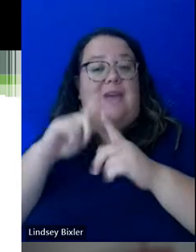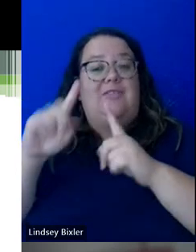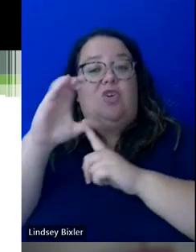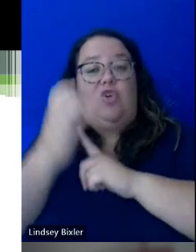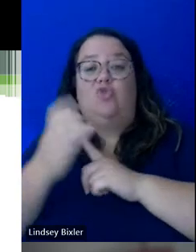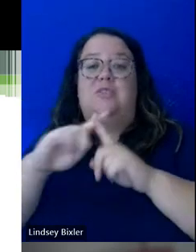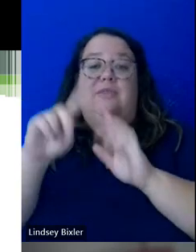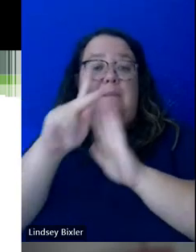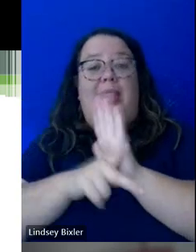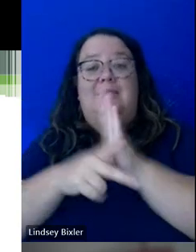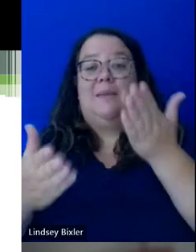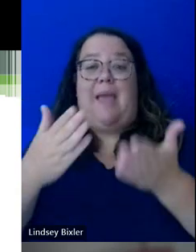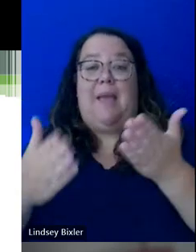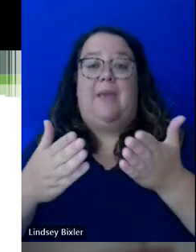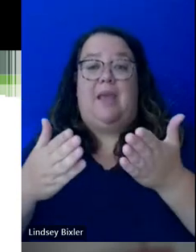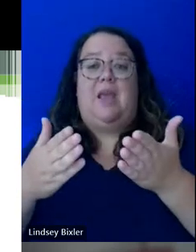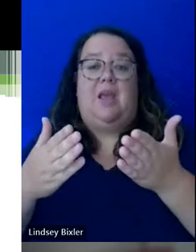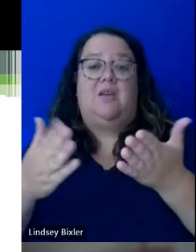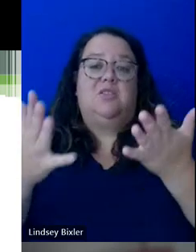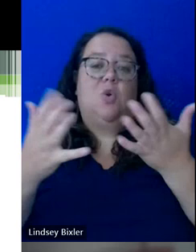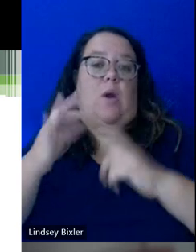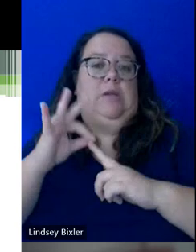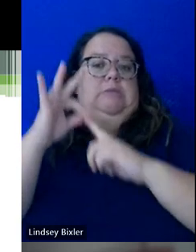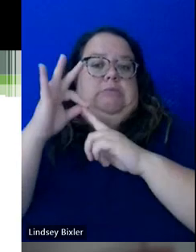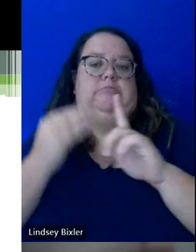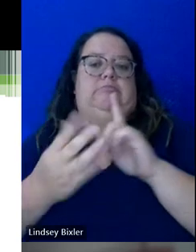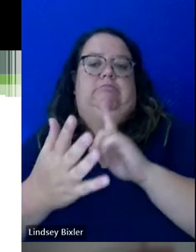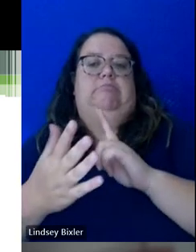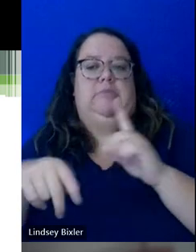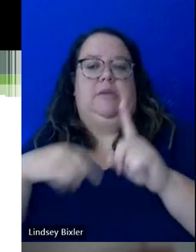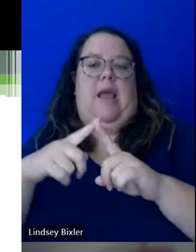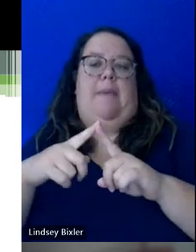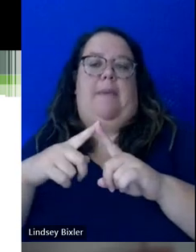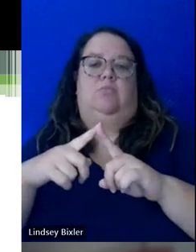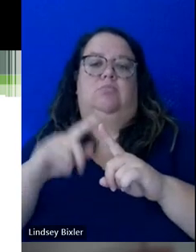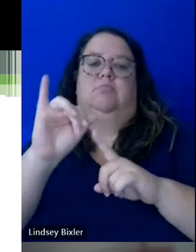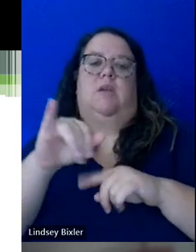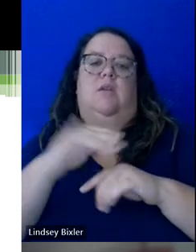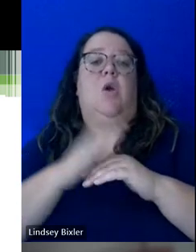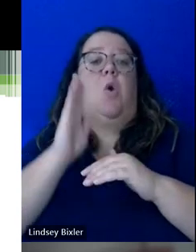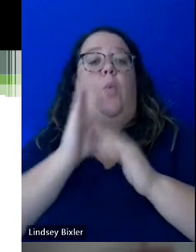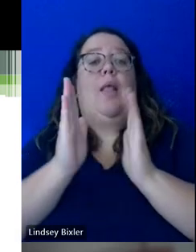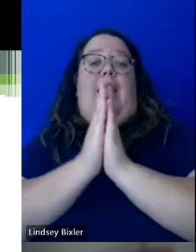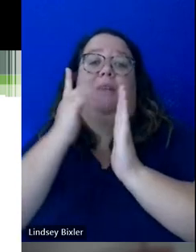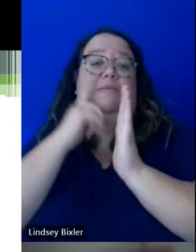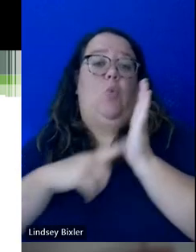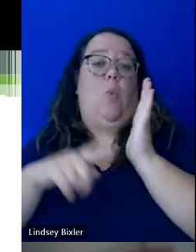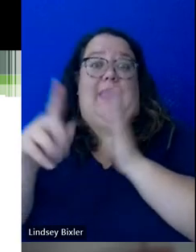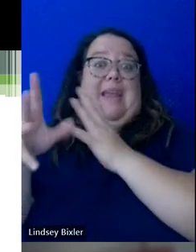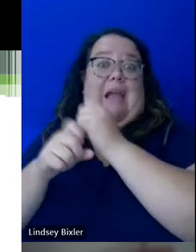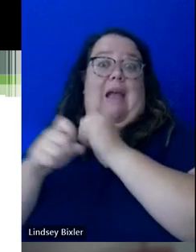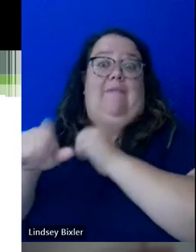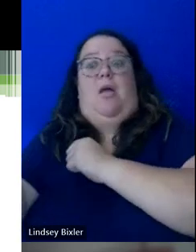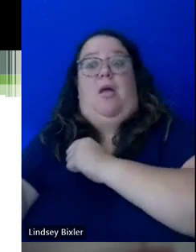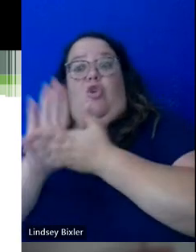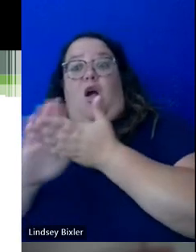so just want to sort of be a caveat about, you know, we will, we'll ask for what they received at a, you know, another